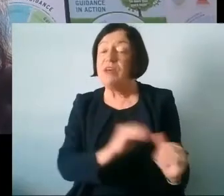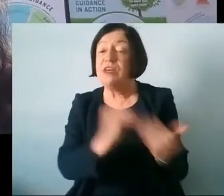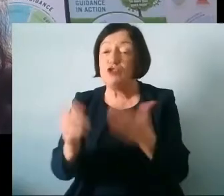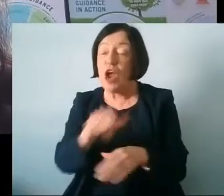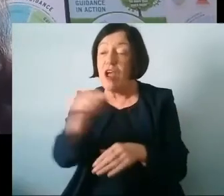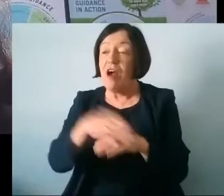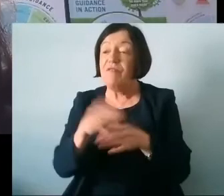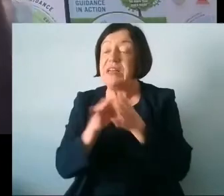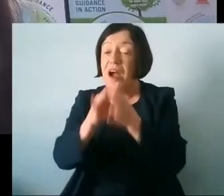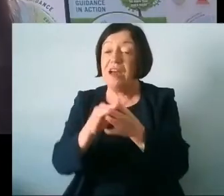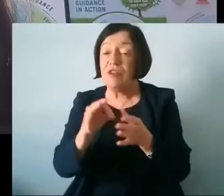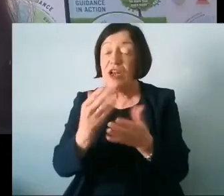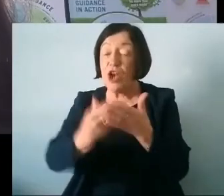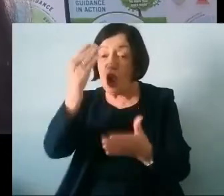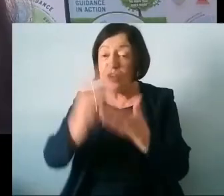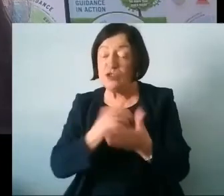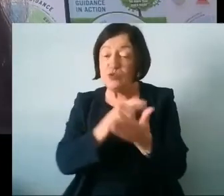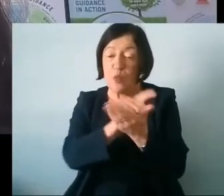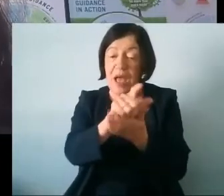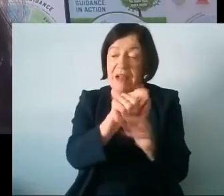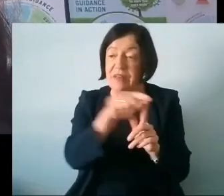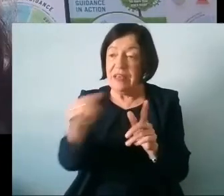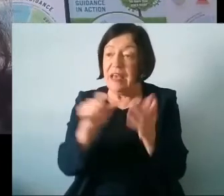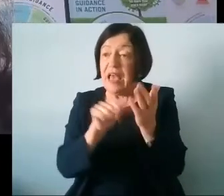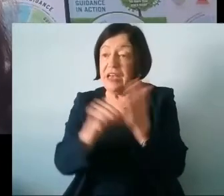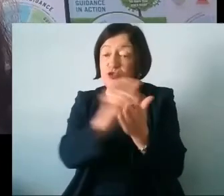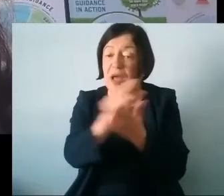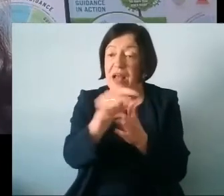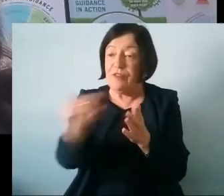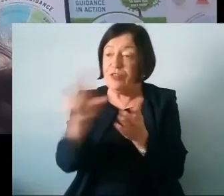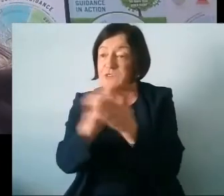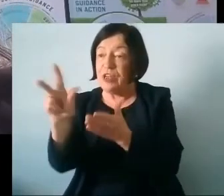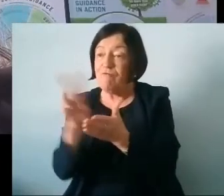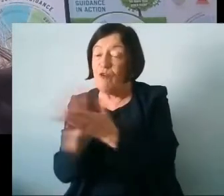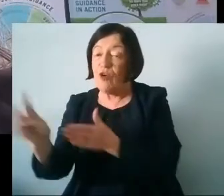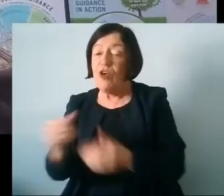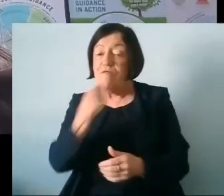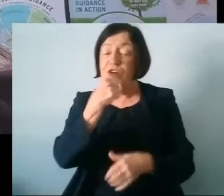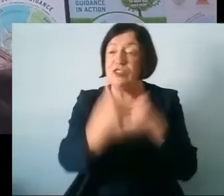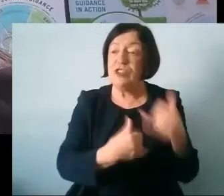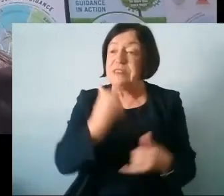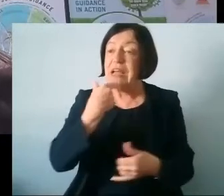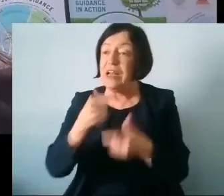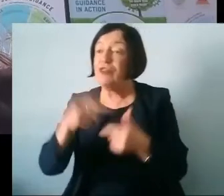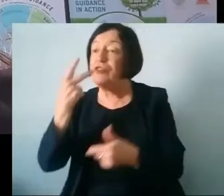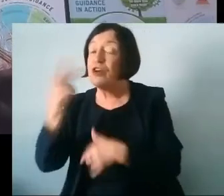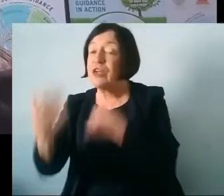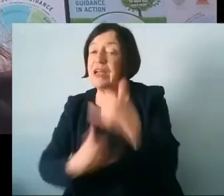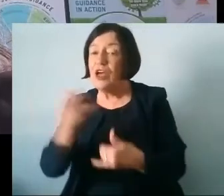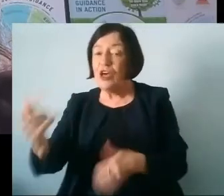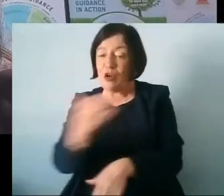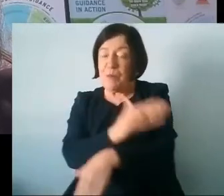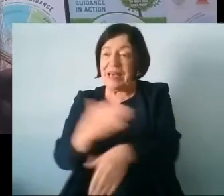of guidance related learning to 12 13 and 14 year olds in first year second and third year so you're beginning that